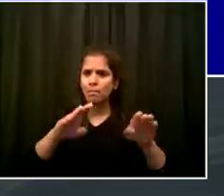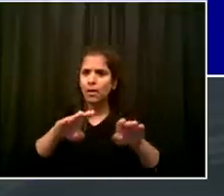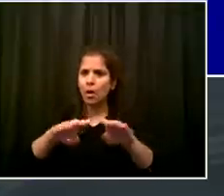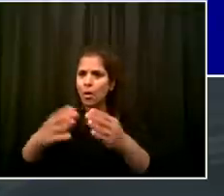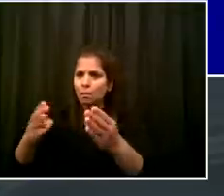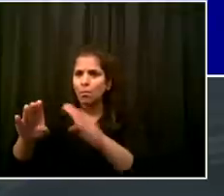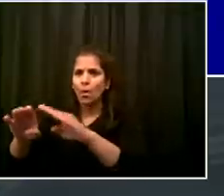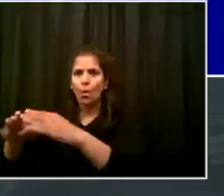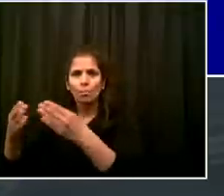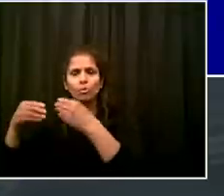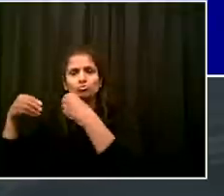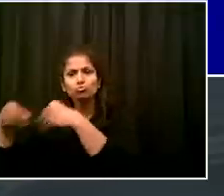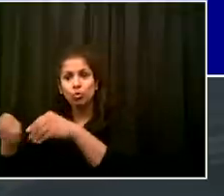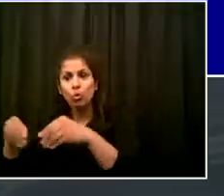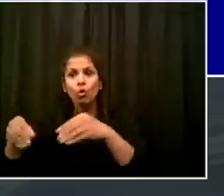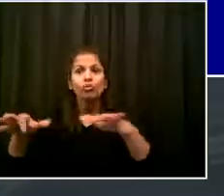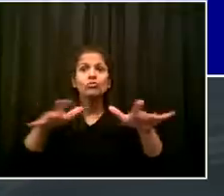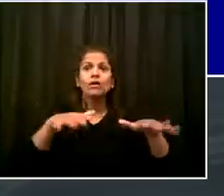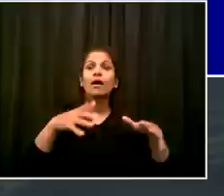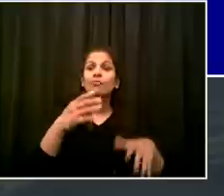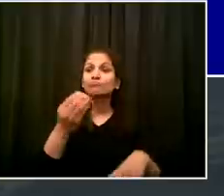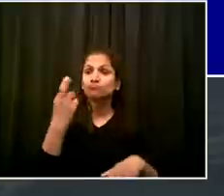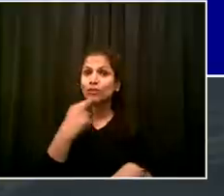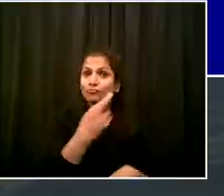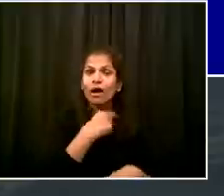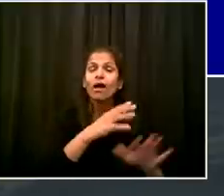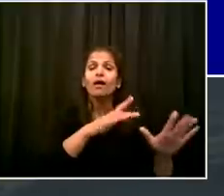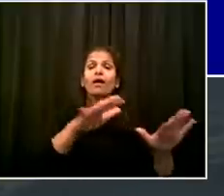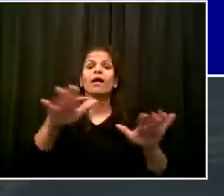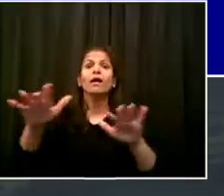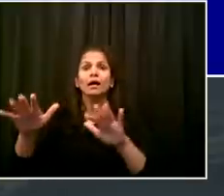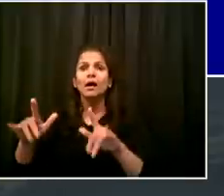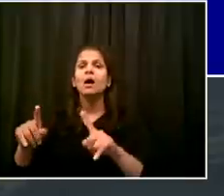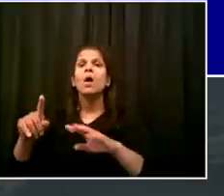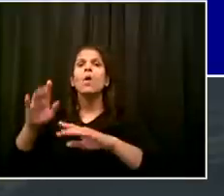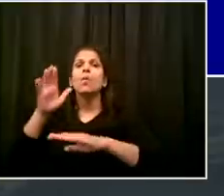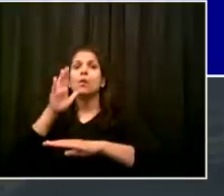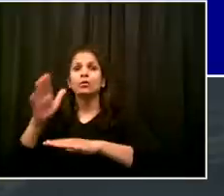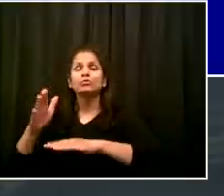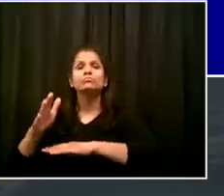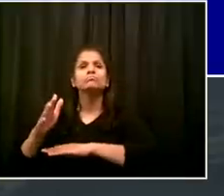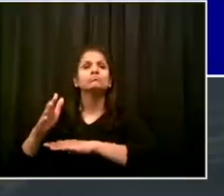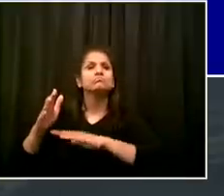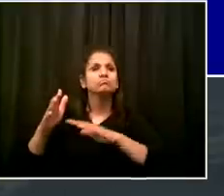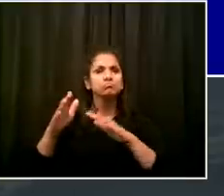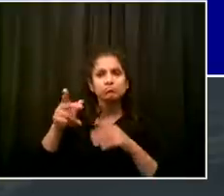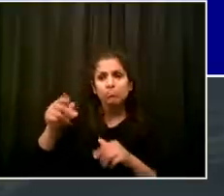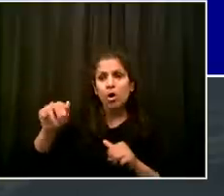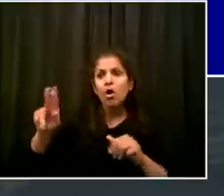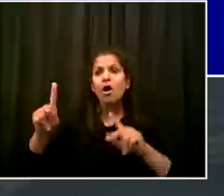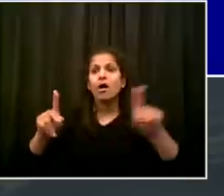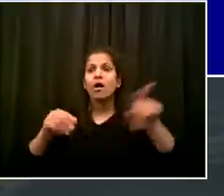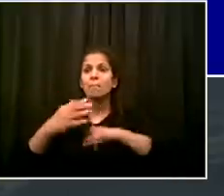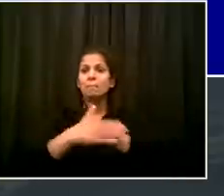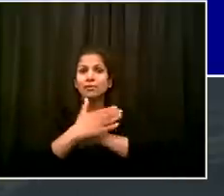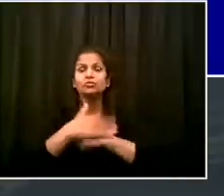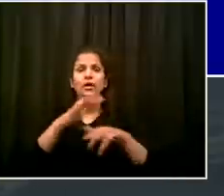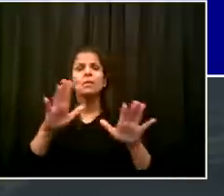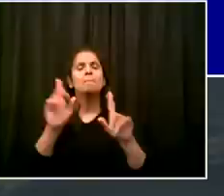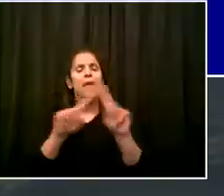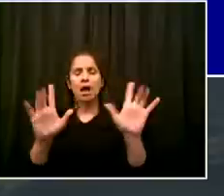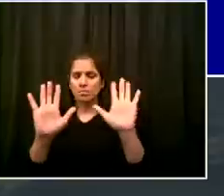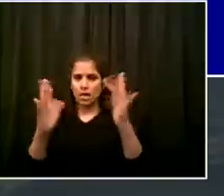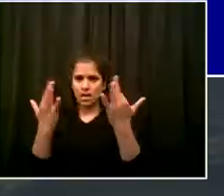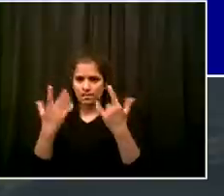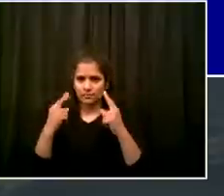But when you look at the three indicators the city's been using, it's important to recognize the progress. Once a week, we look